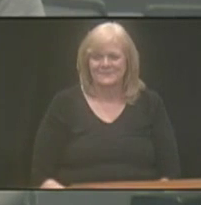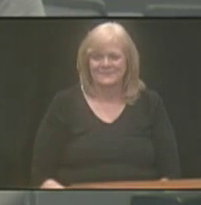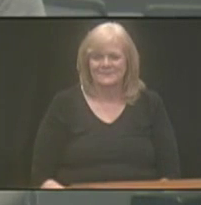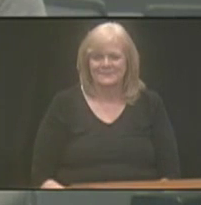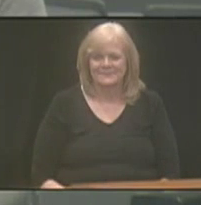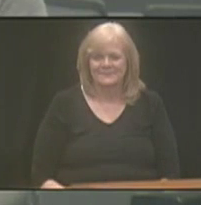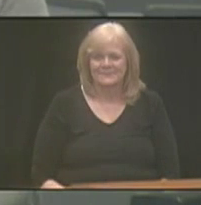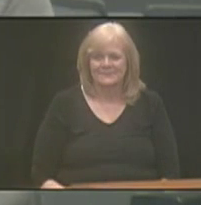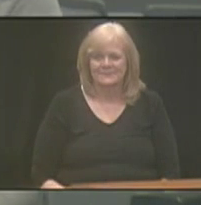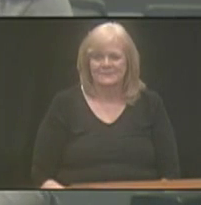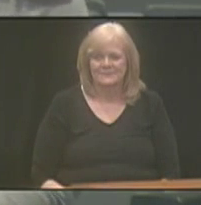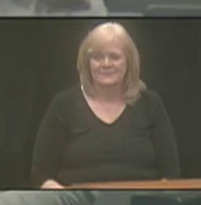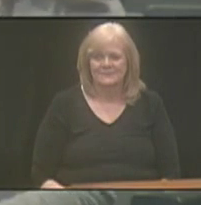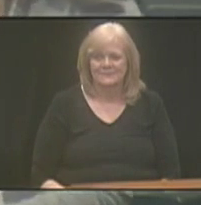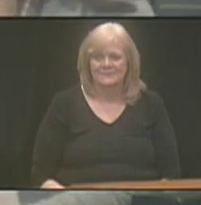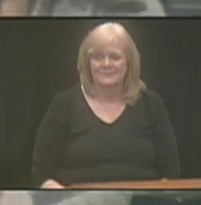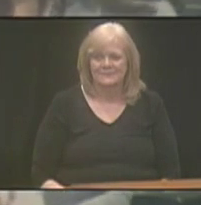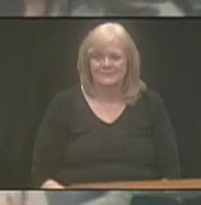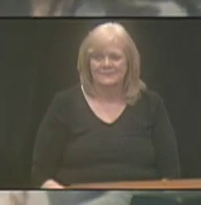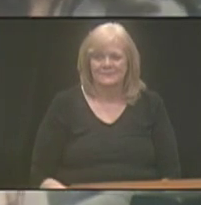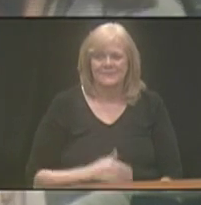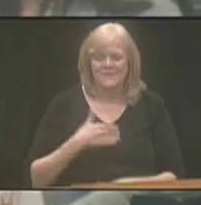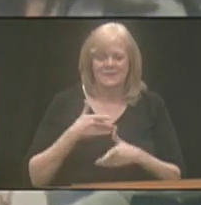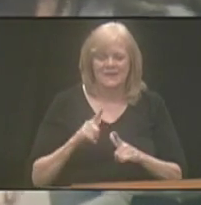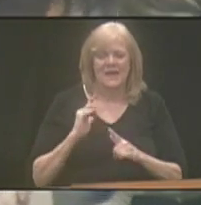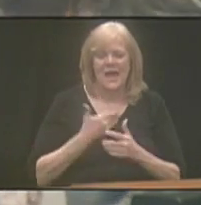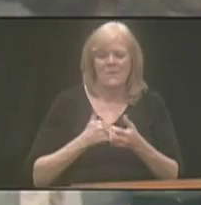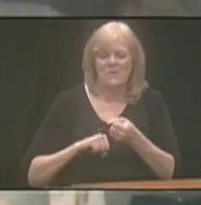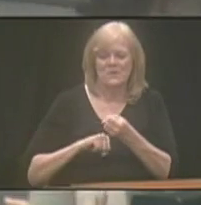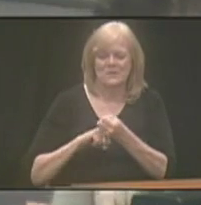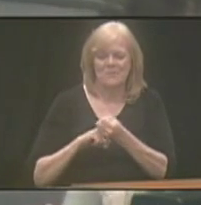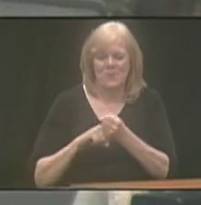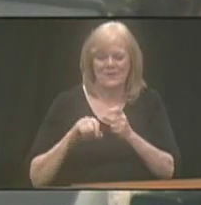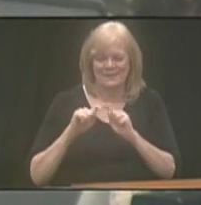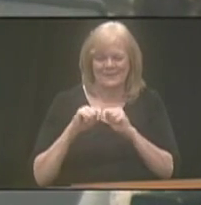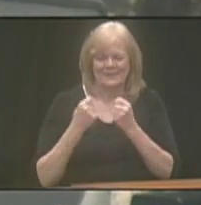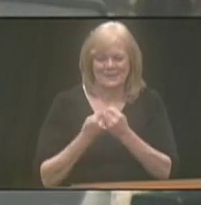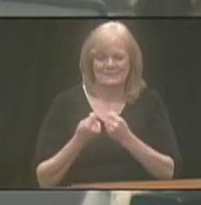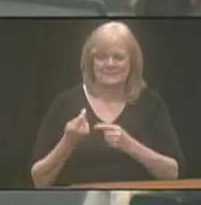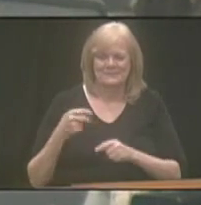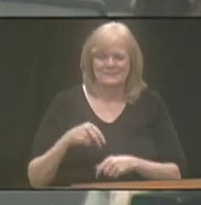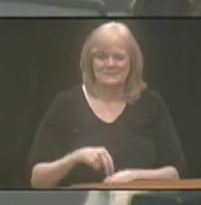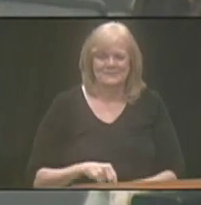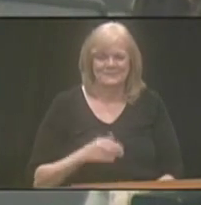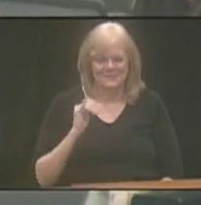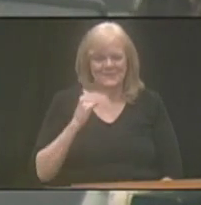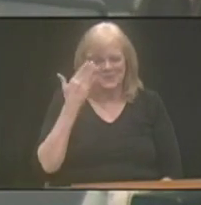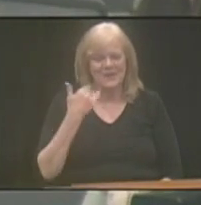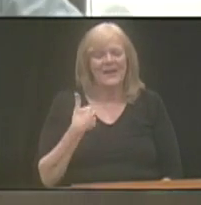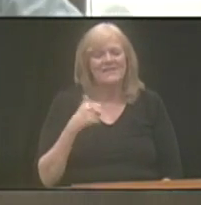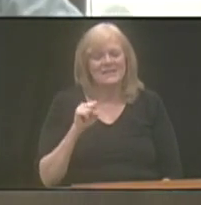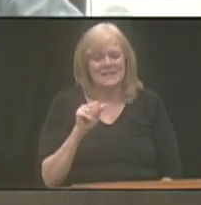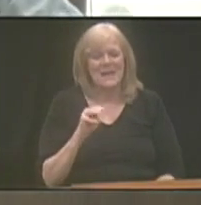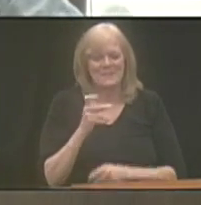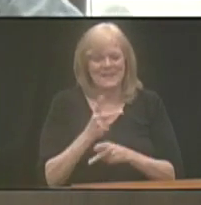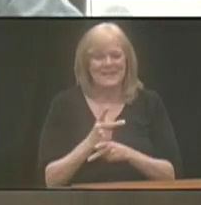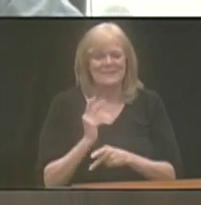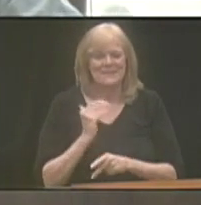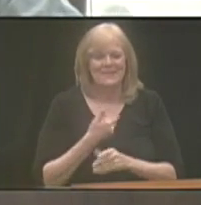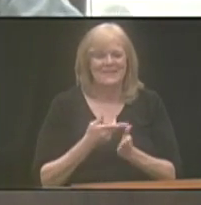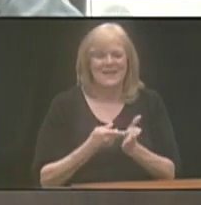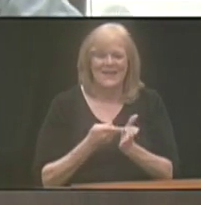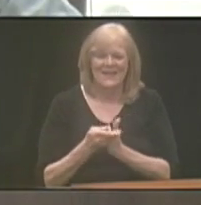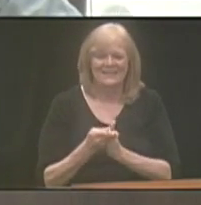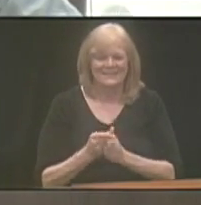I don't want to X out and mess. I'm going to let our support team step in here. That's why we have Sam. Yeah. He keeps us on the